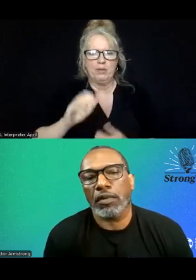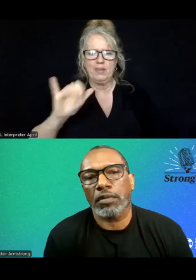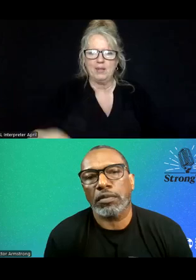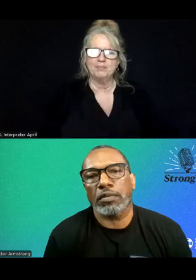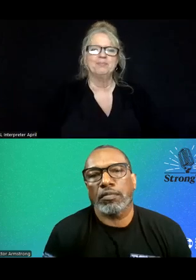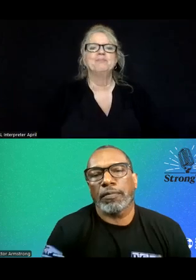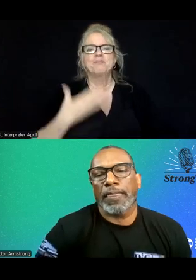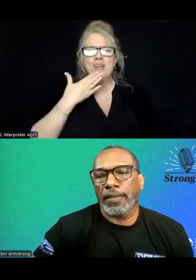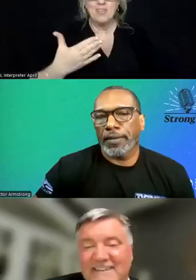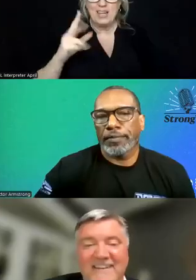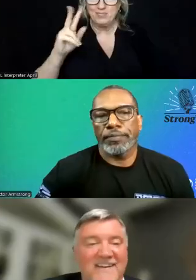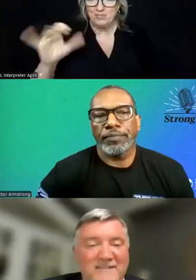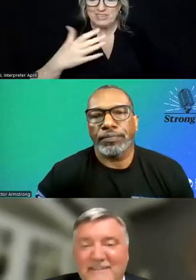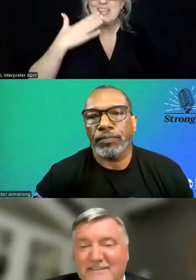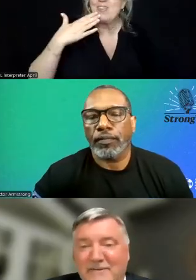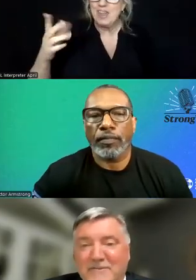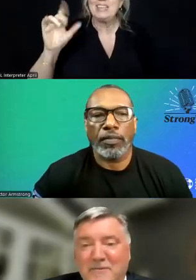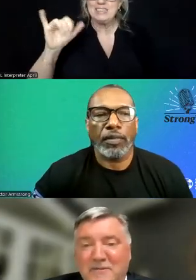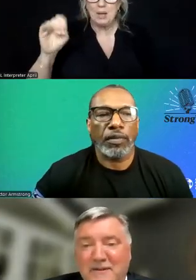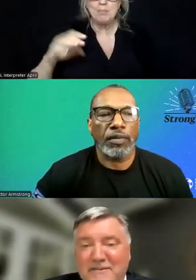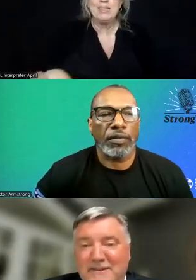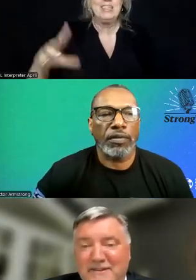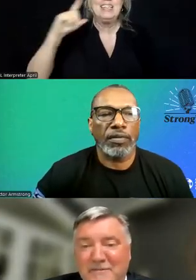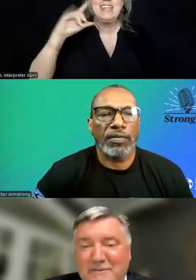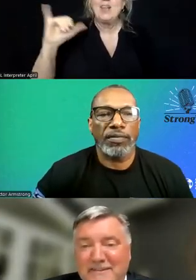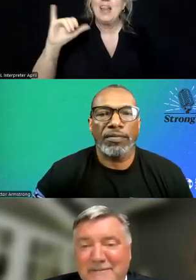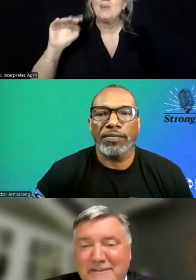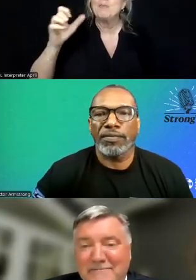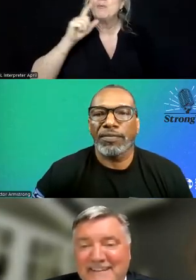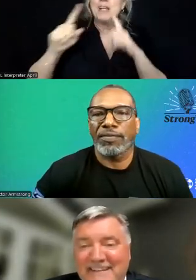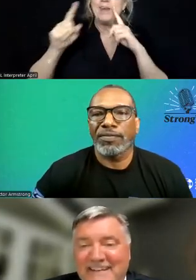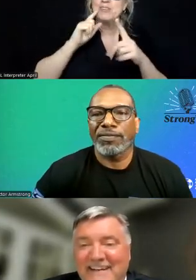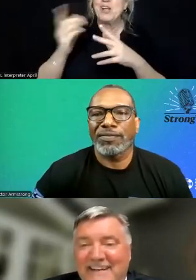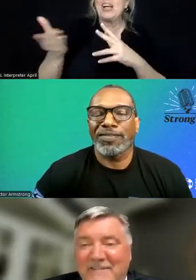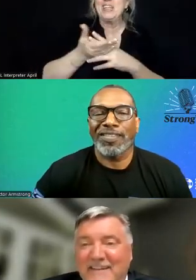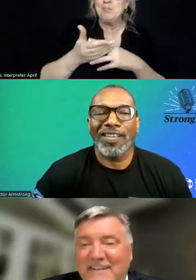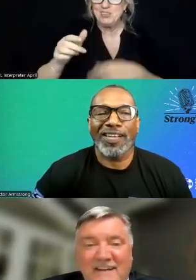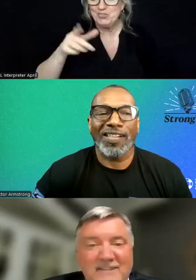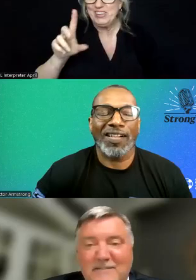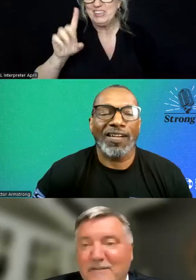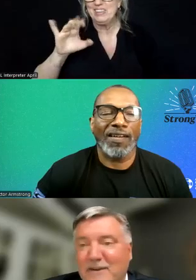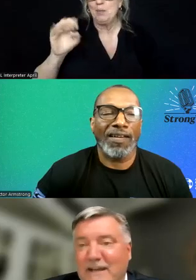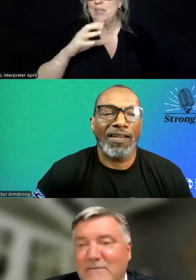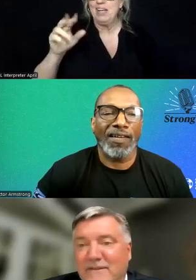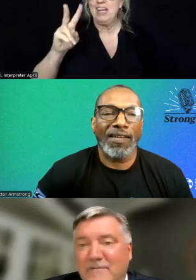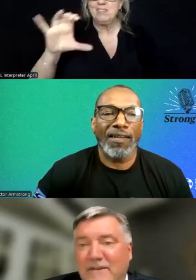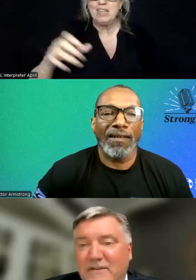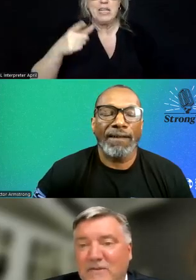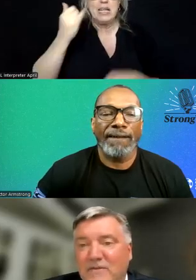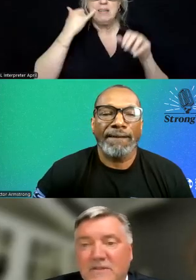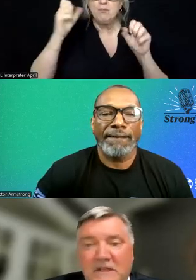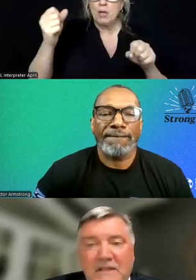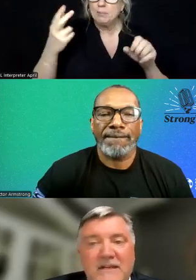Thanks, Vic. And thanks, Debbie. Sounds like I was on mute when I was talking between Debbie and Vic. Jennifer, if you're able to